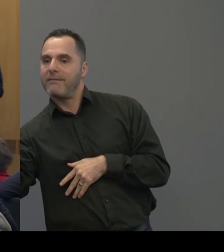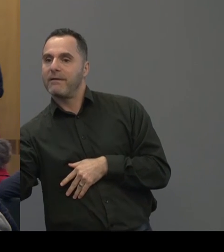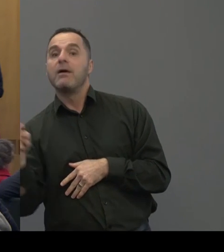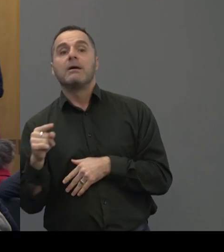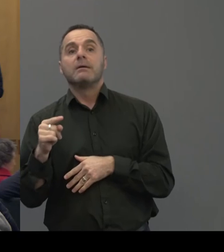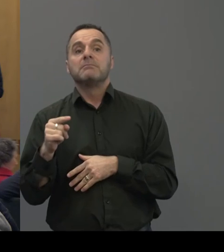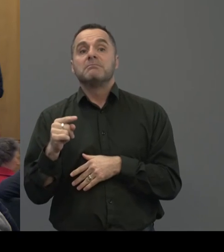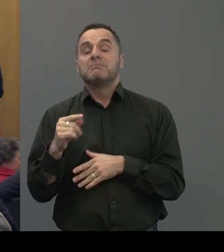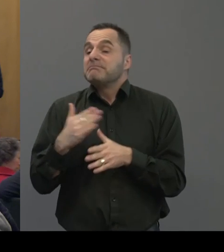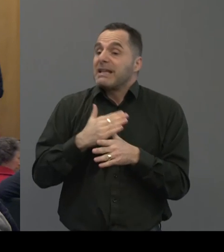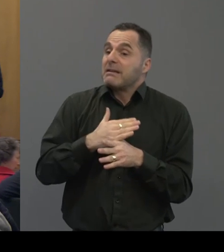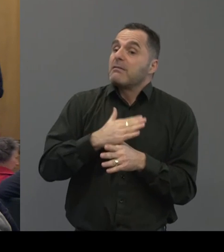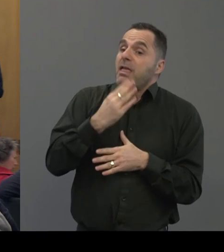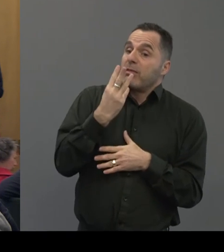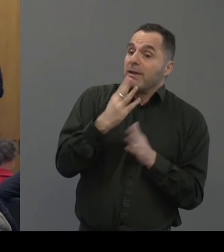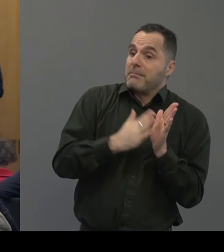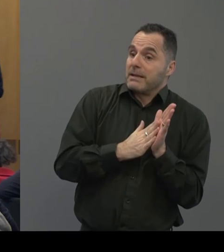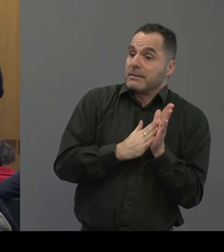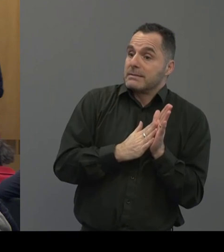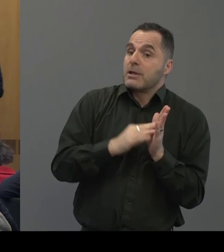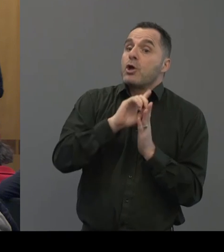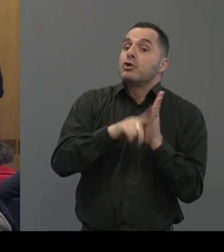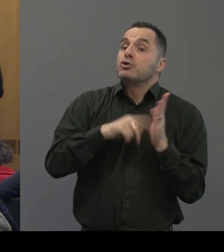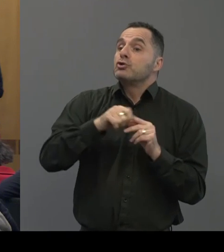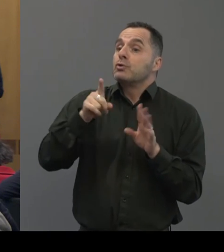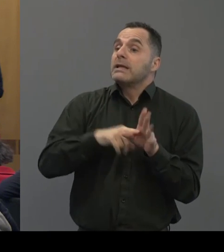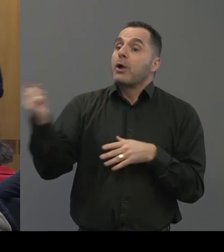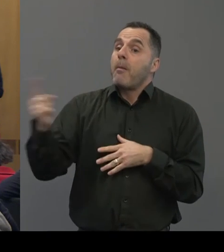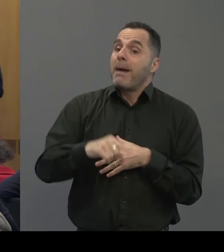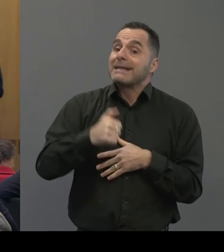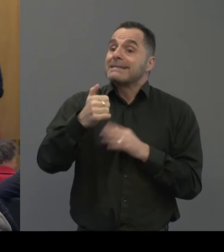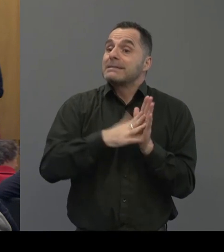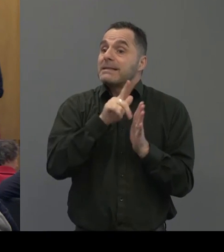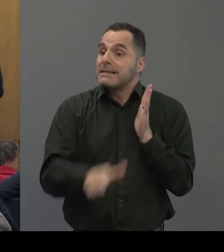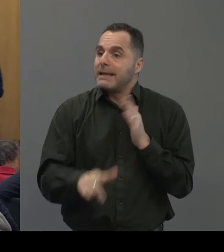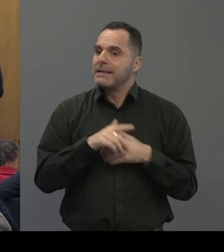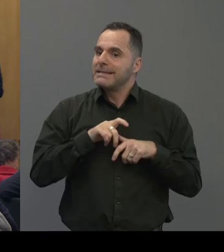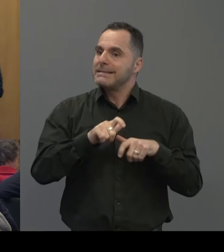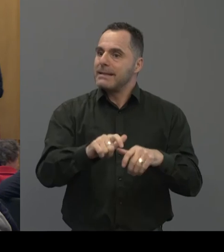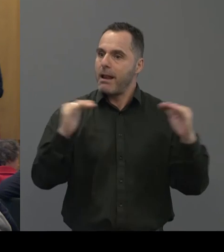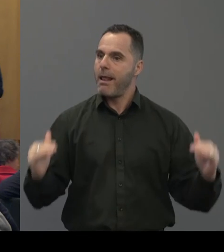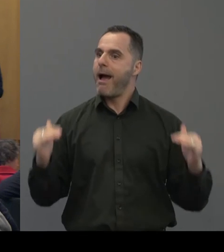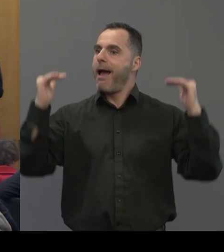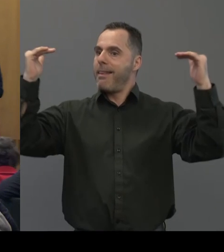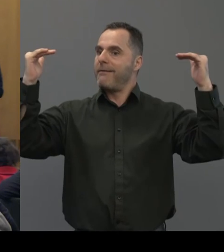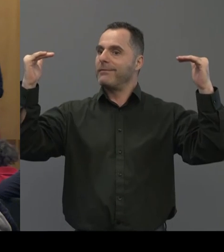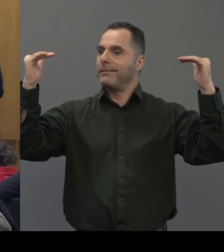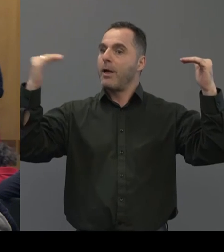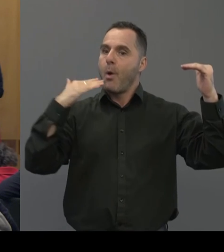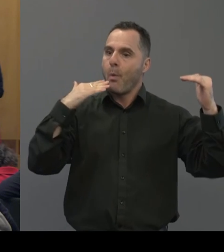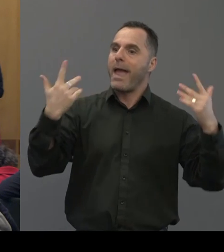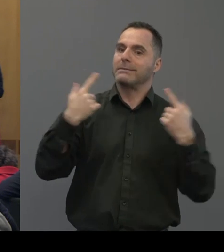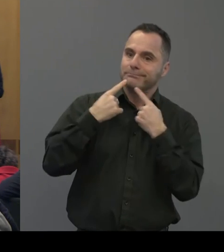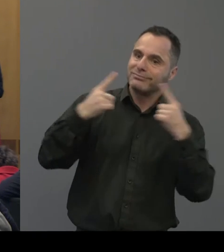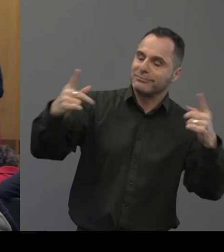three months. And then Judy Sobel's gone back six months later and it's still been up there when those are continued. So, um,